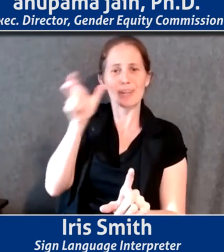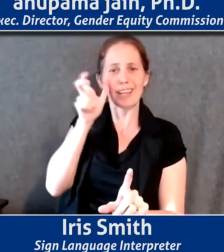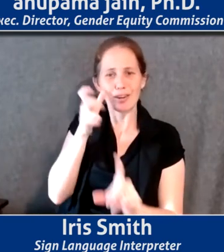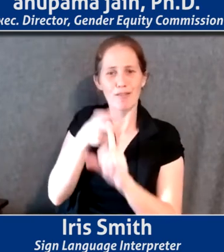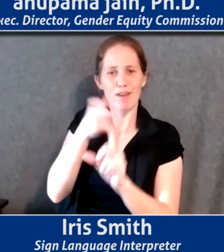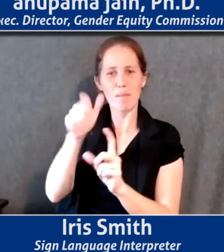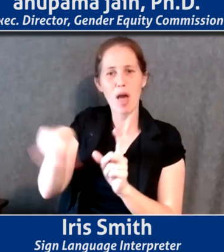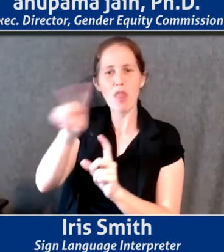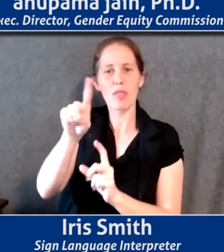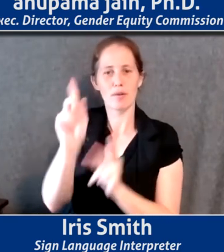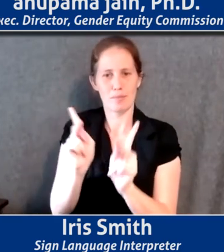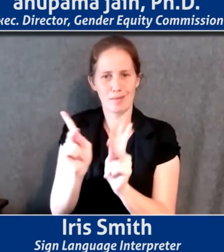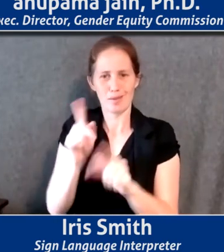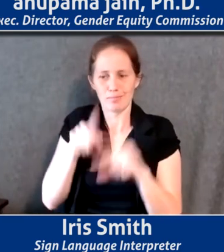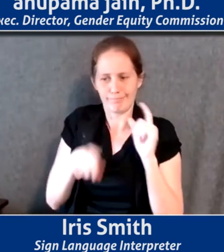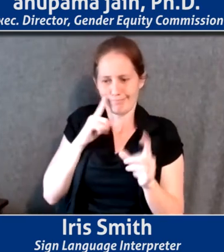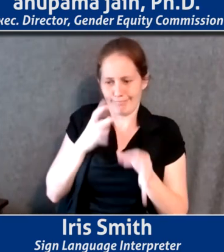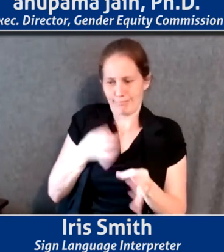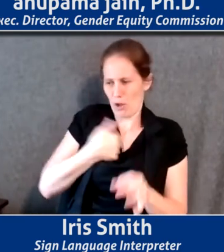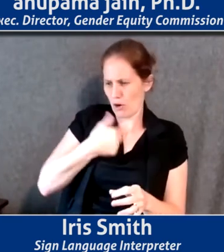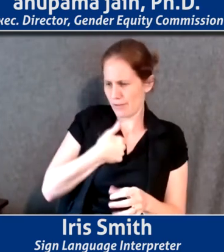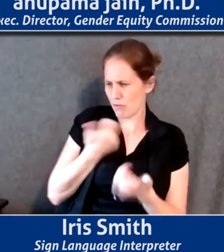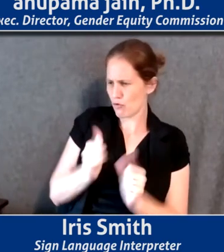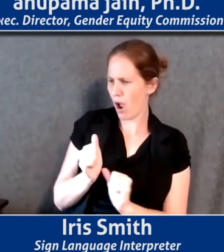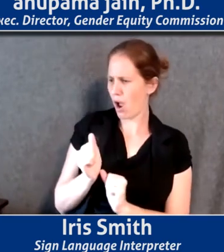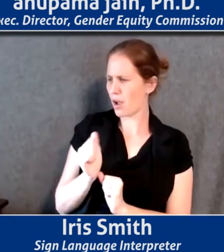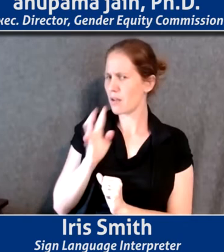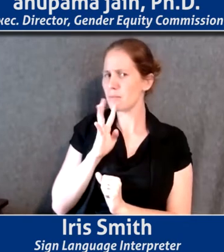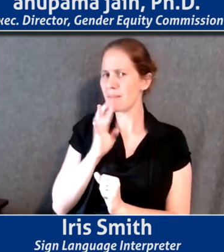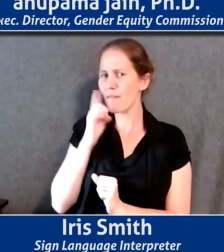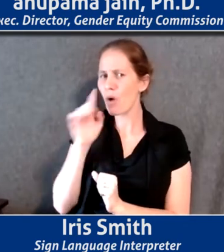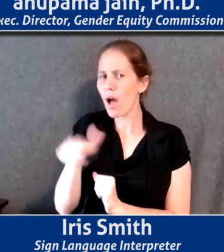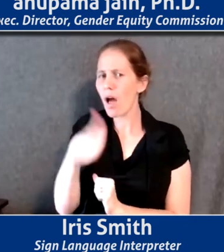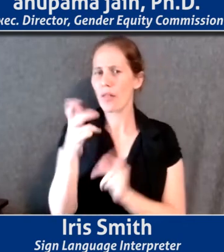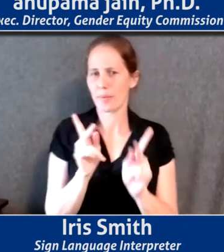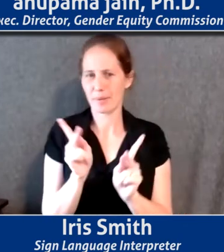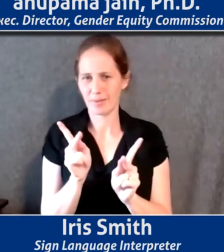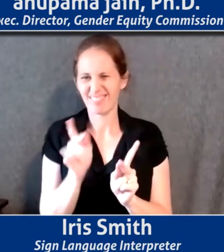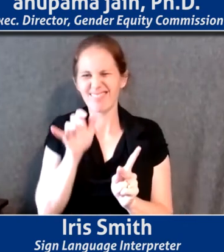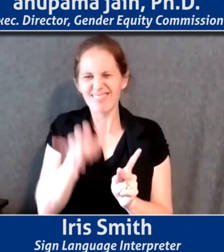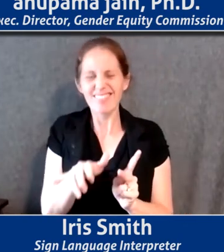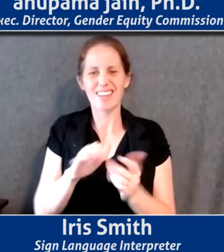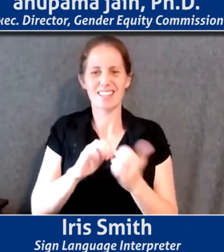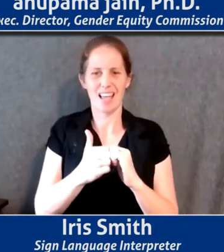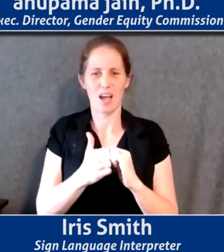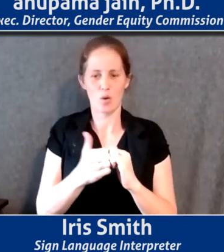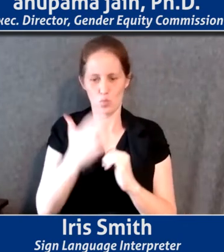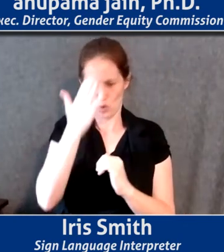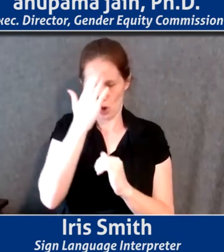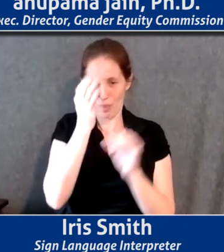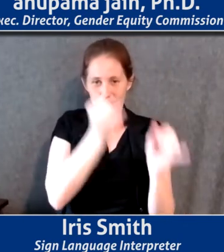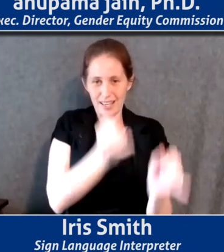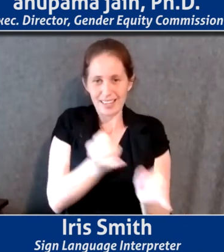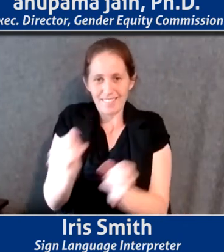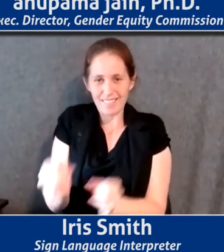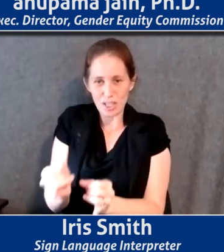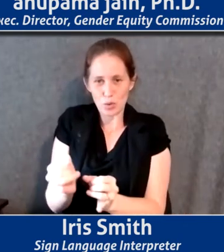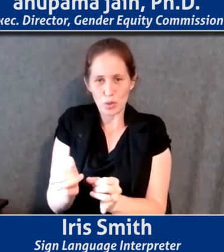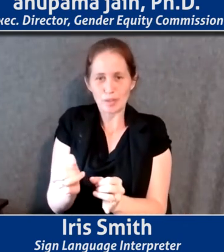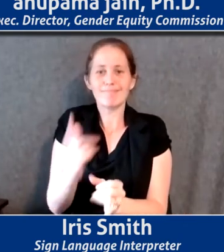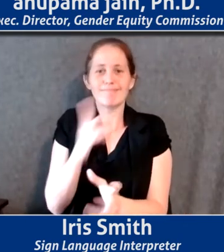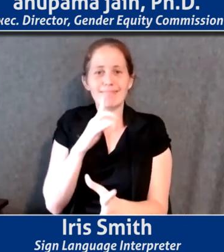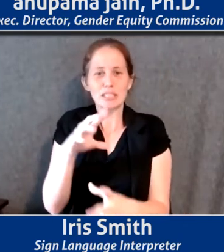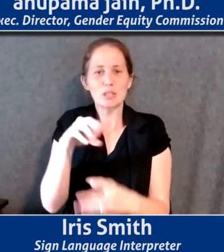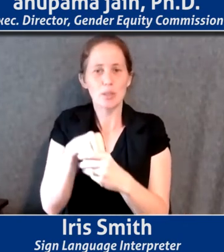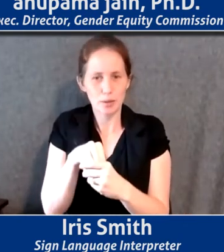decisions and trying to speak for other people. So I think that's how we make sure the individual is accounted for.